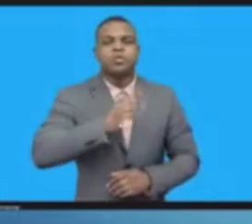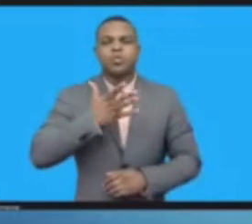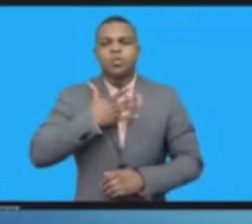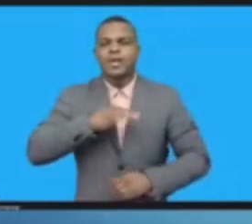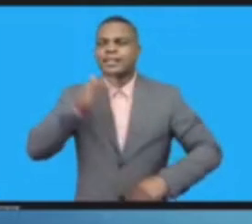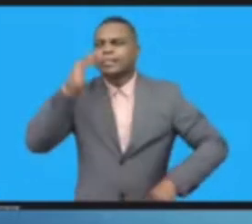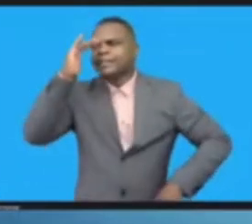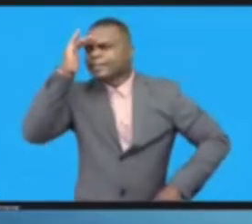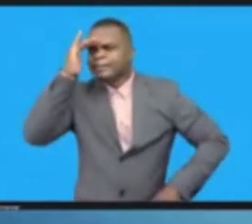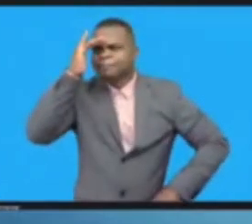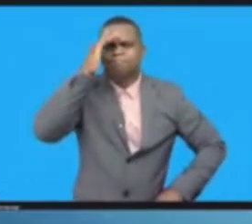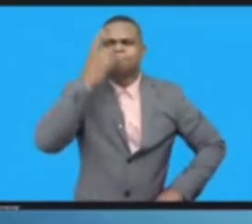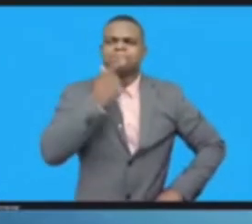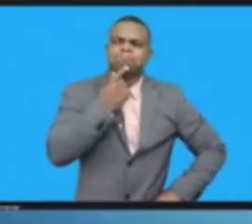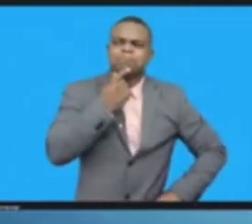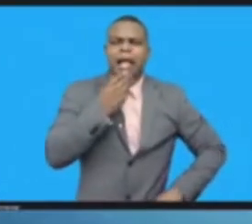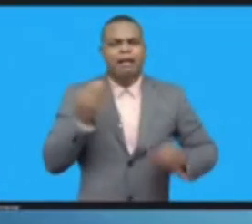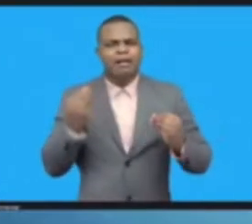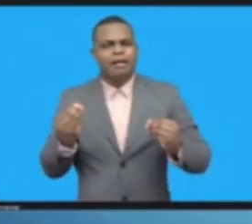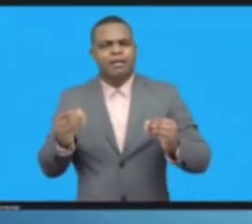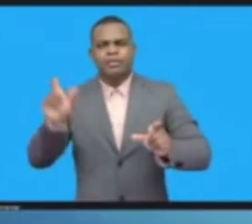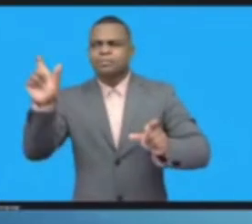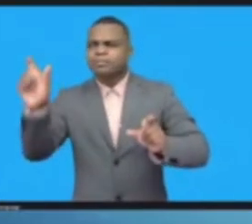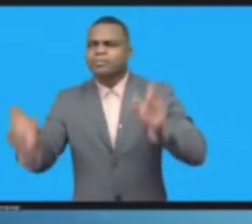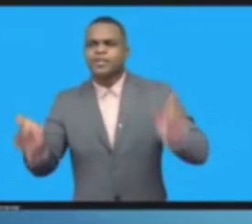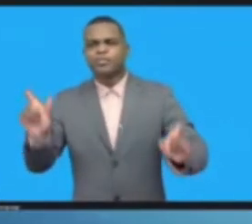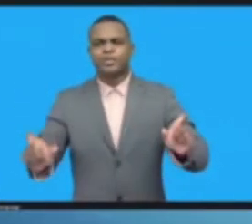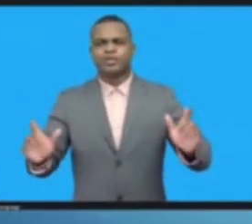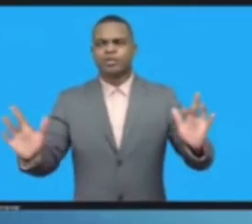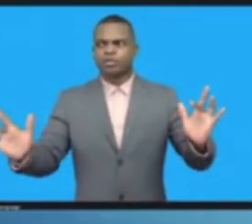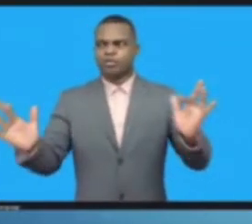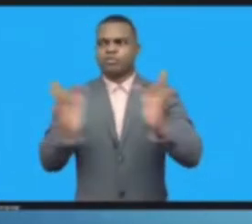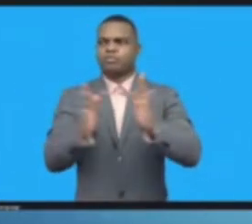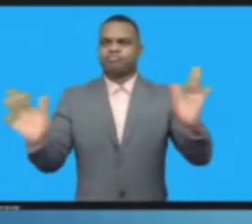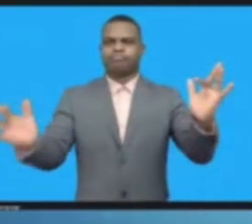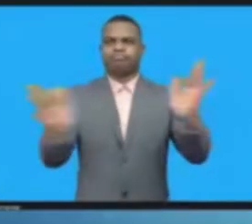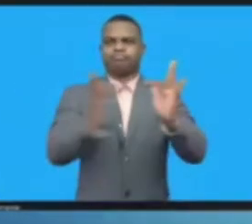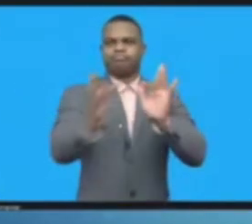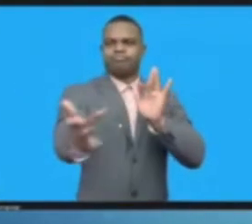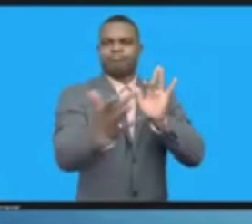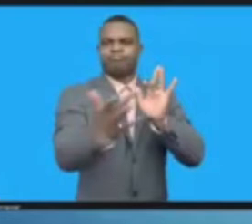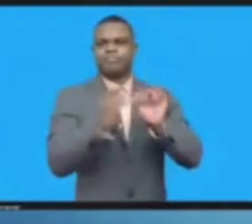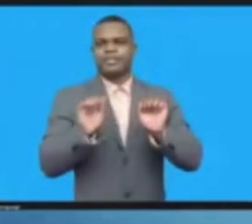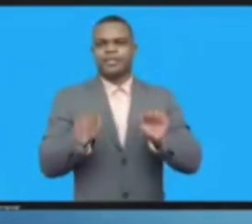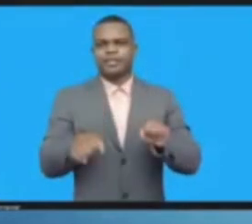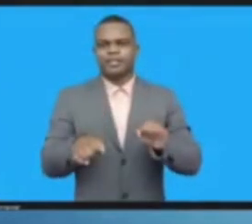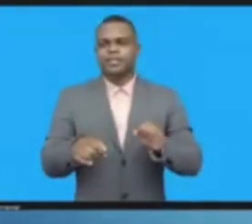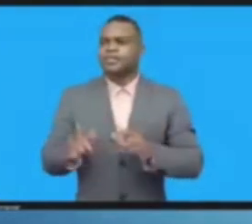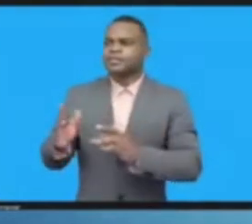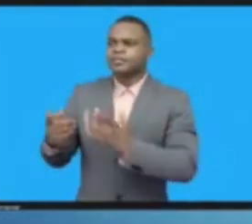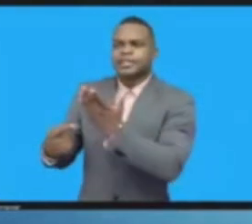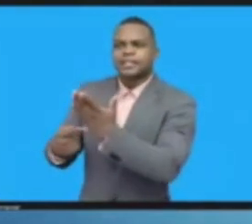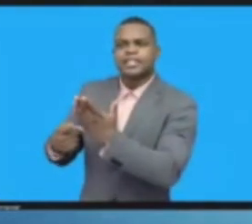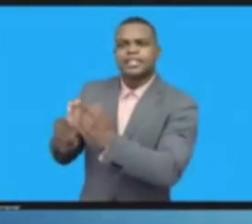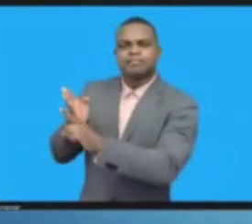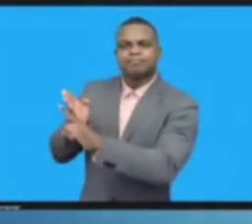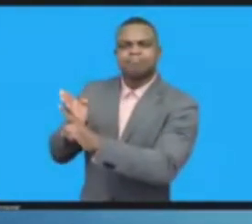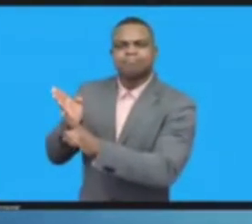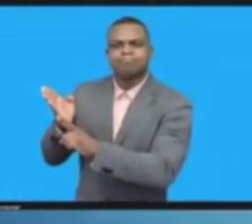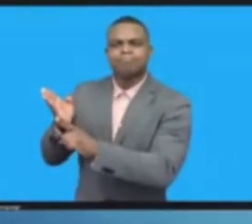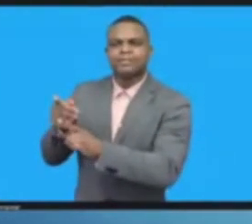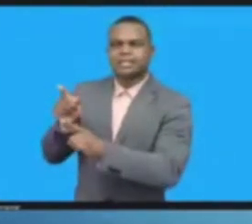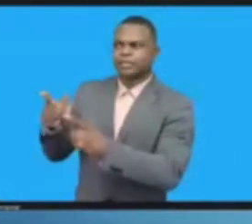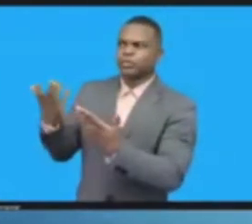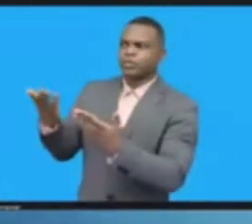And for the UN system as it prepares to negotiate a global agreement, setting out a